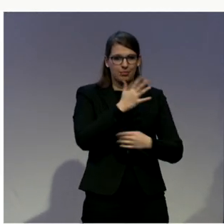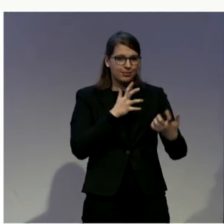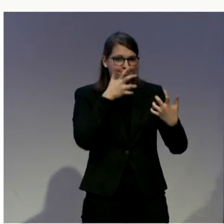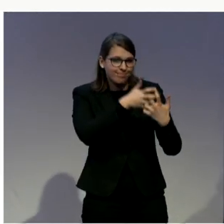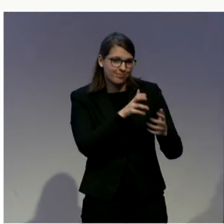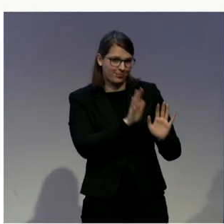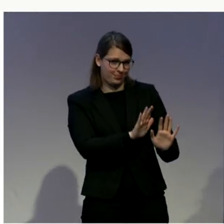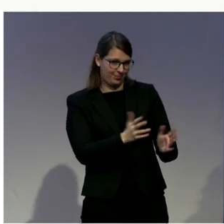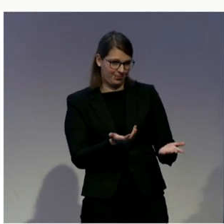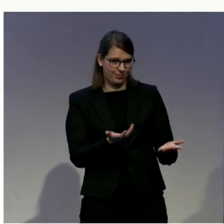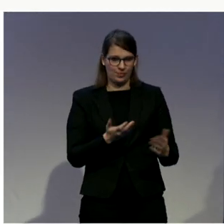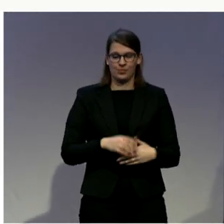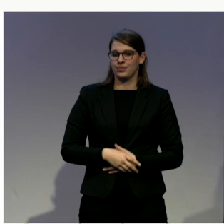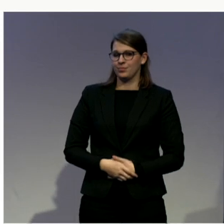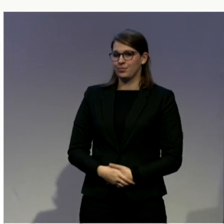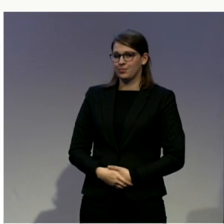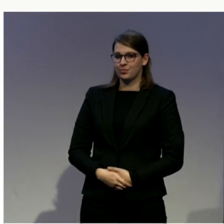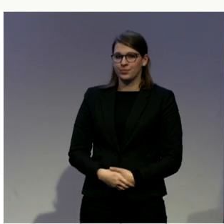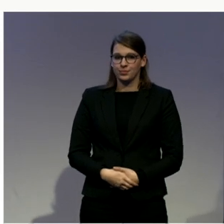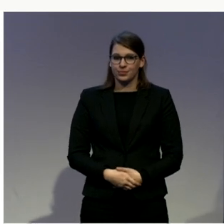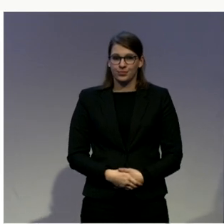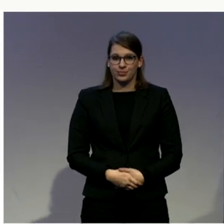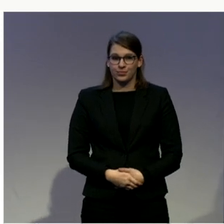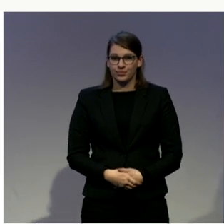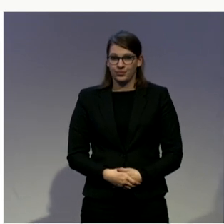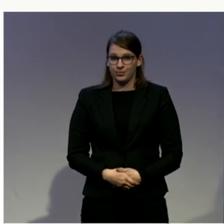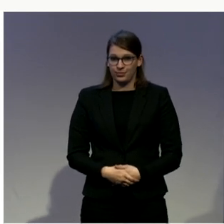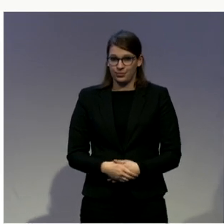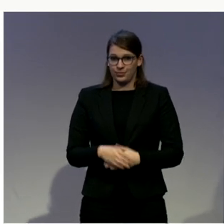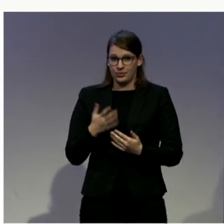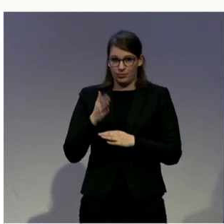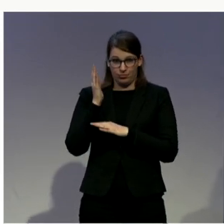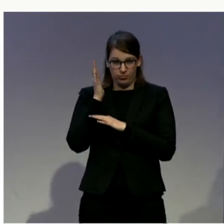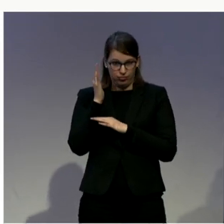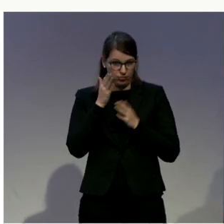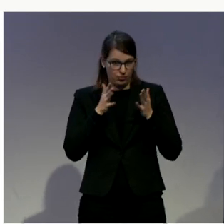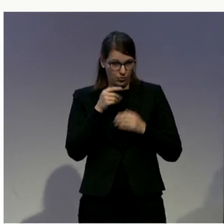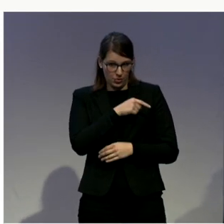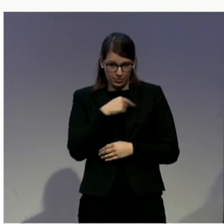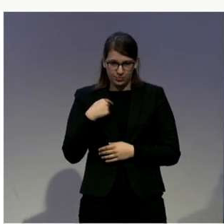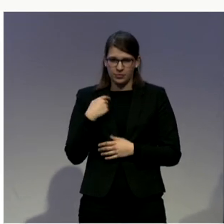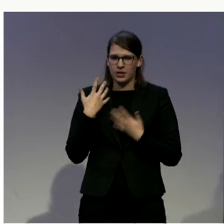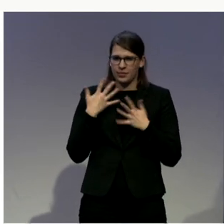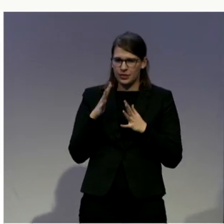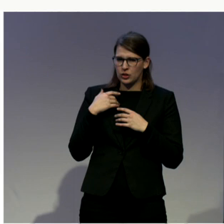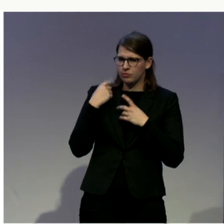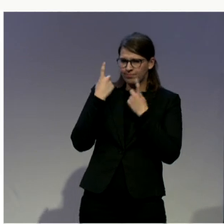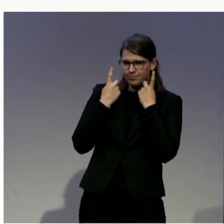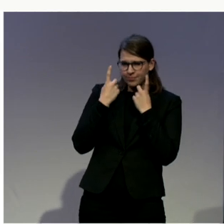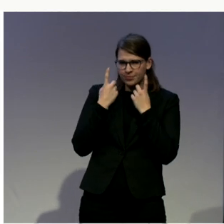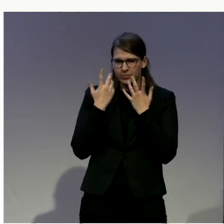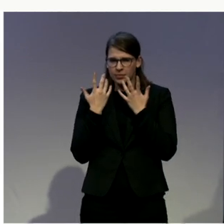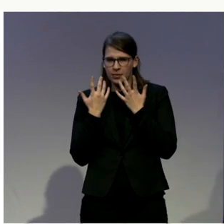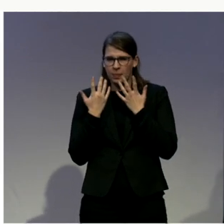Before we started this session, my colleagues and I thought about doing a song. Which we